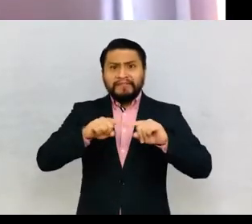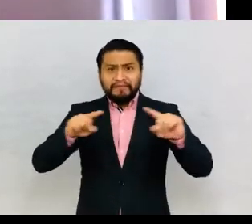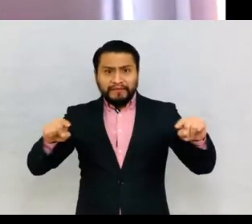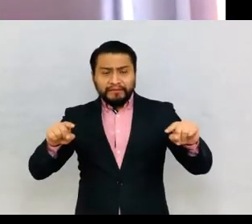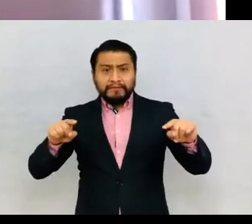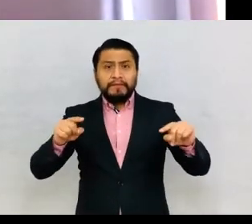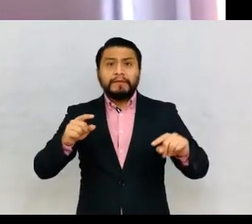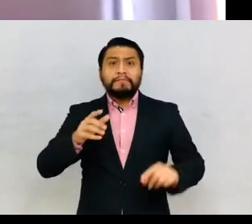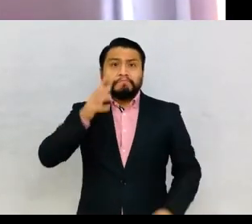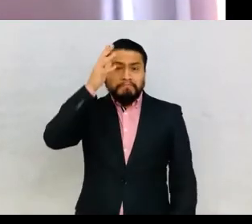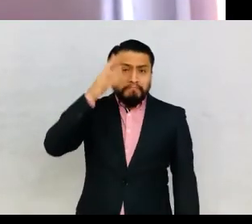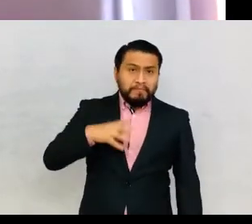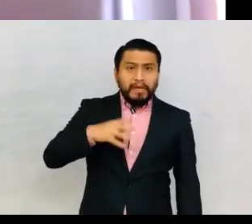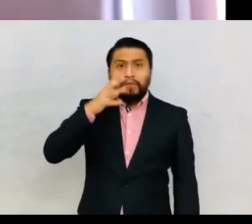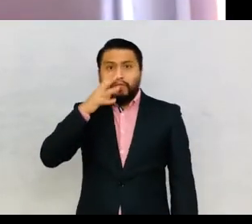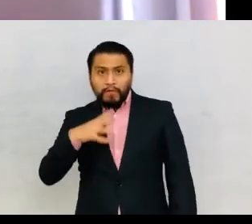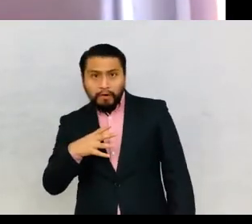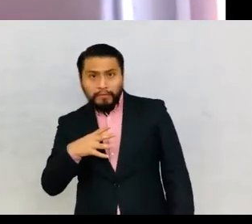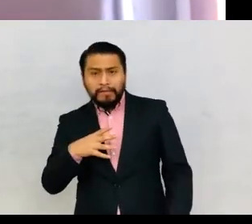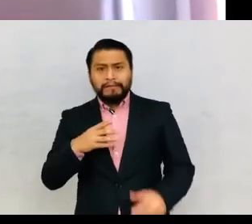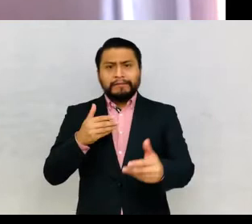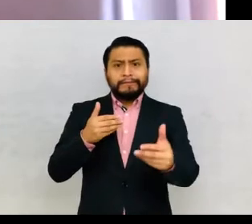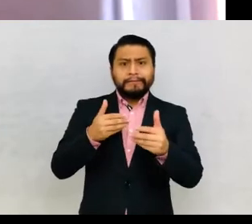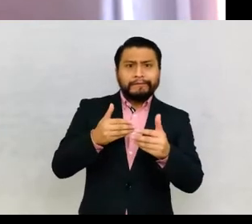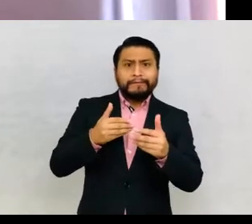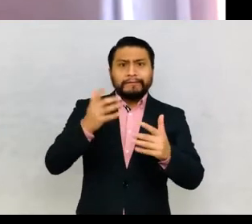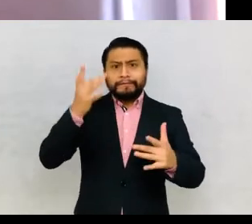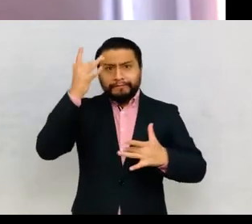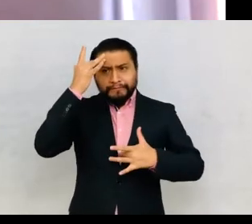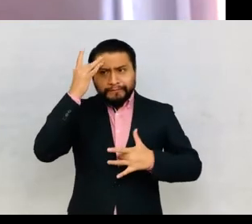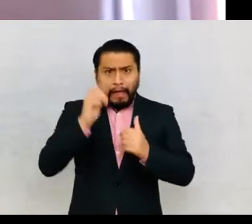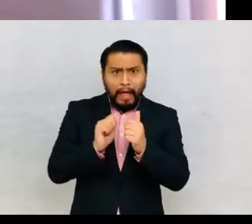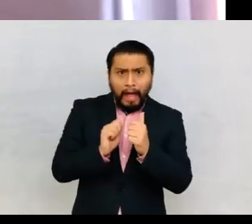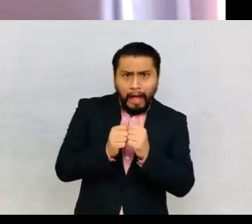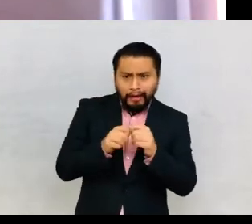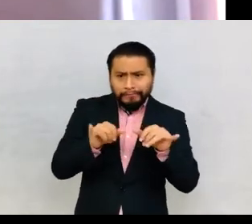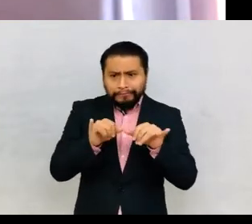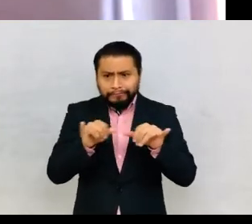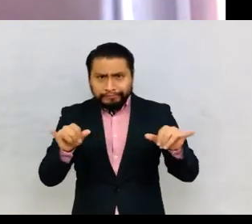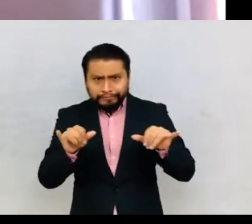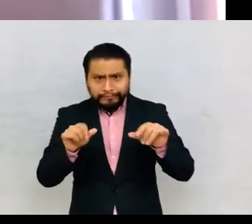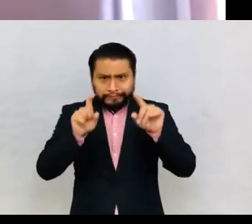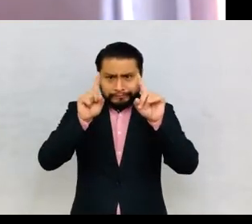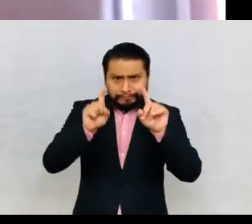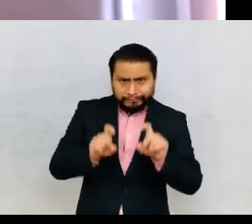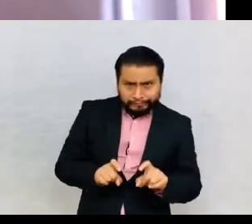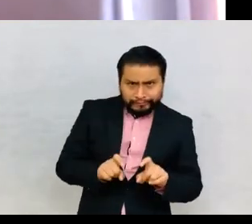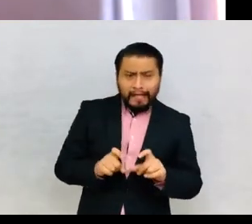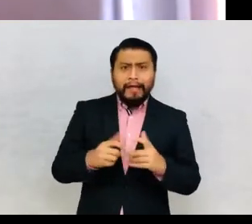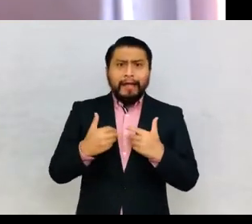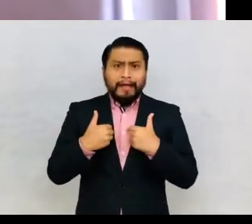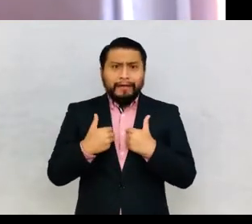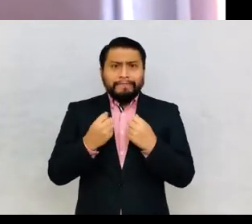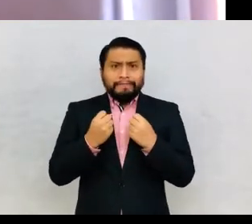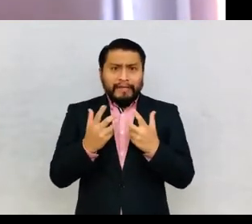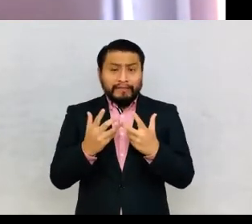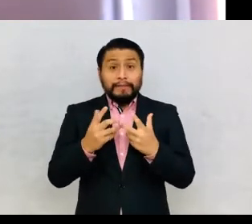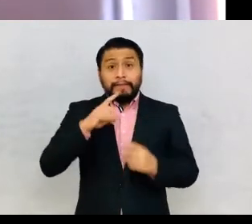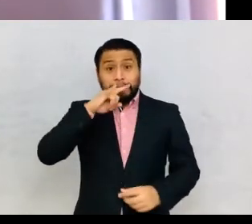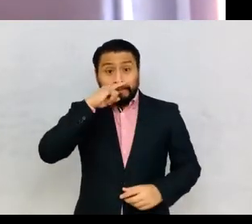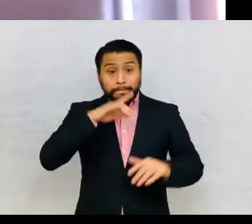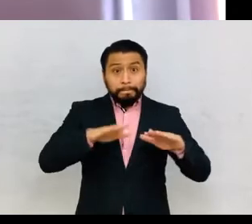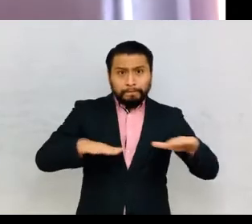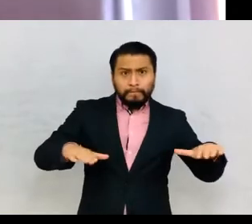and whether they predisposed or caused deviations or pathologies. In these various senses, infantile or non